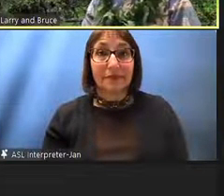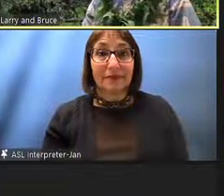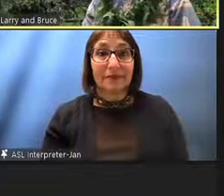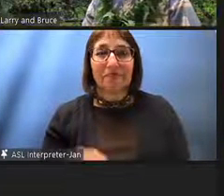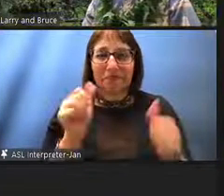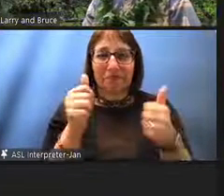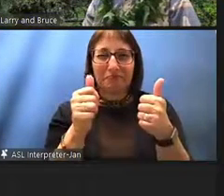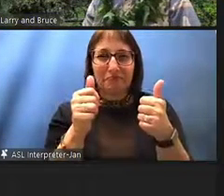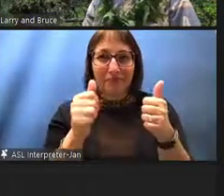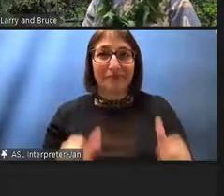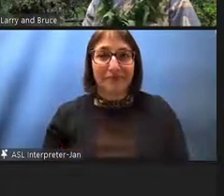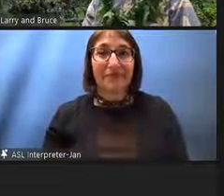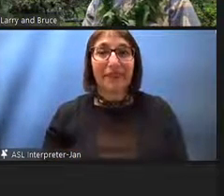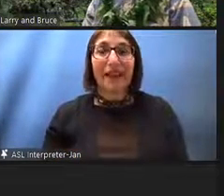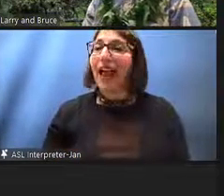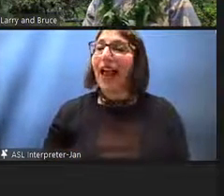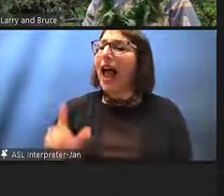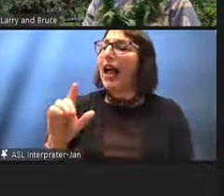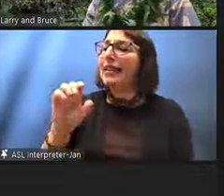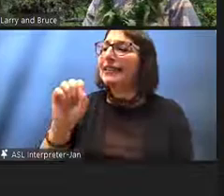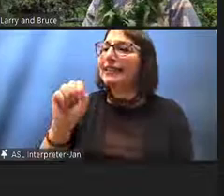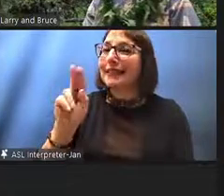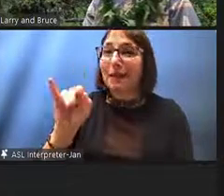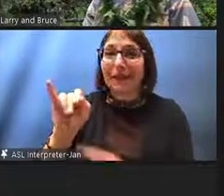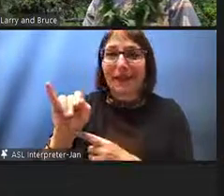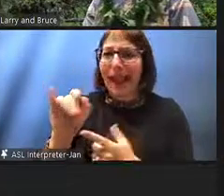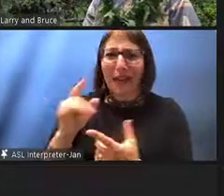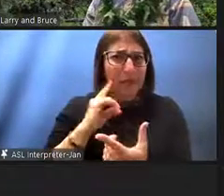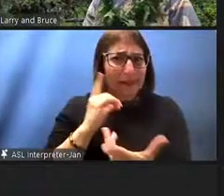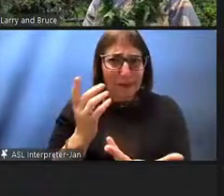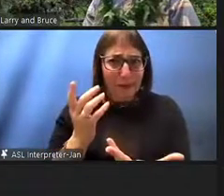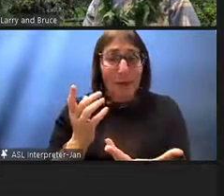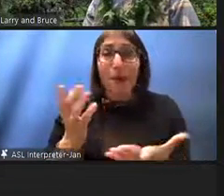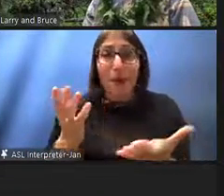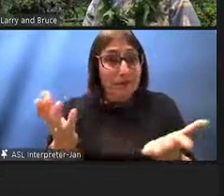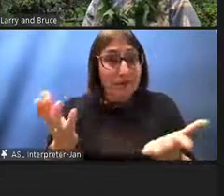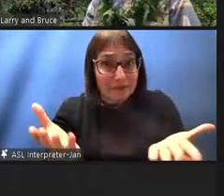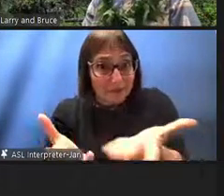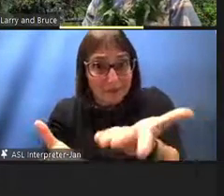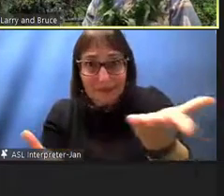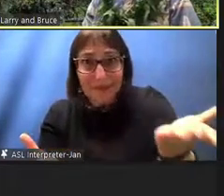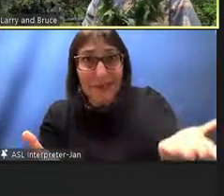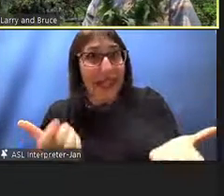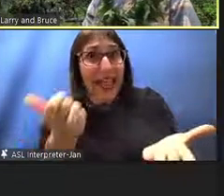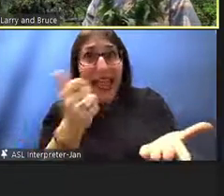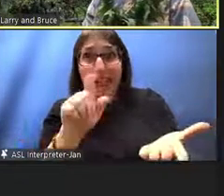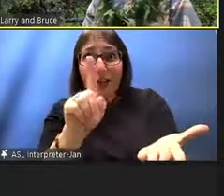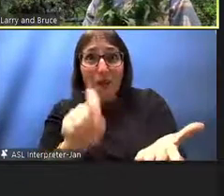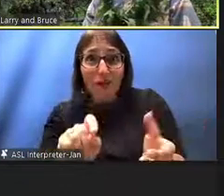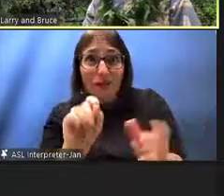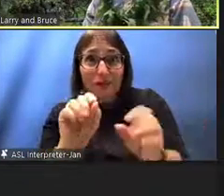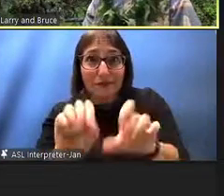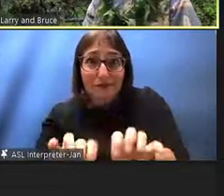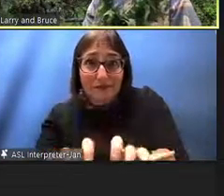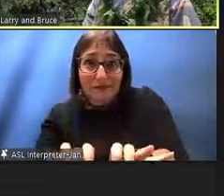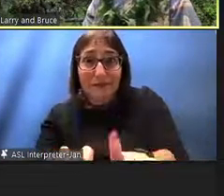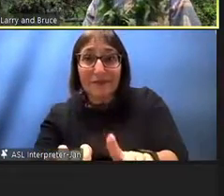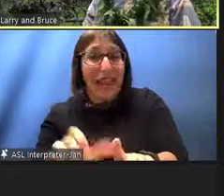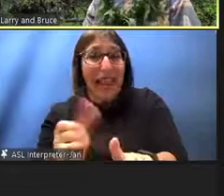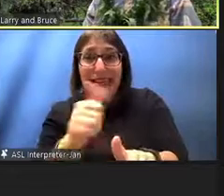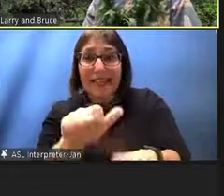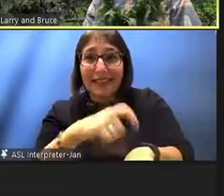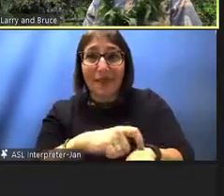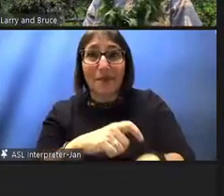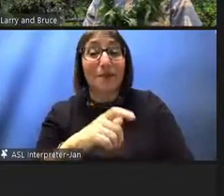okay i don't think so at the moment uh but yeah folks free feel free to drop in any questions during the presentation as well however